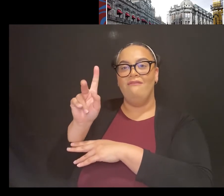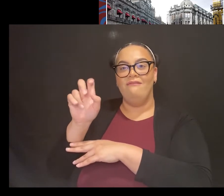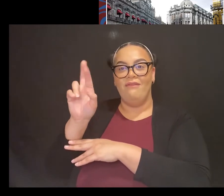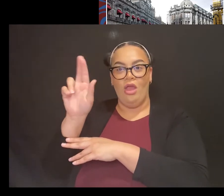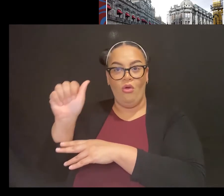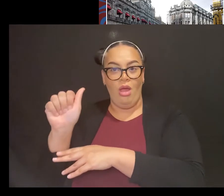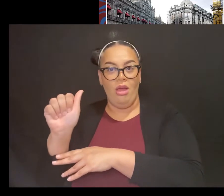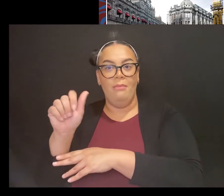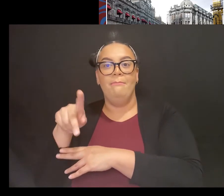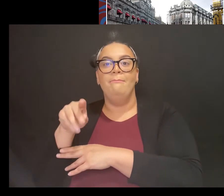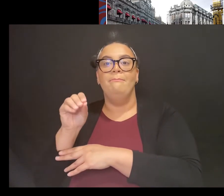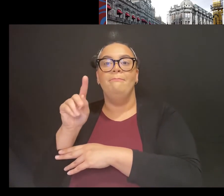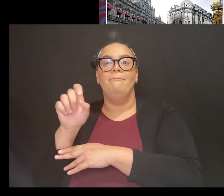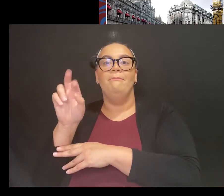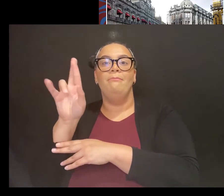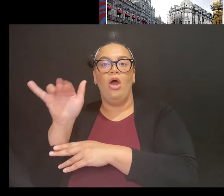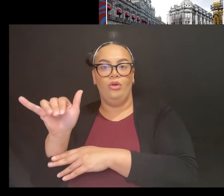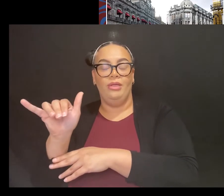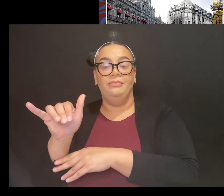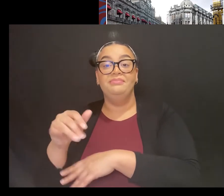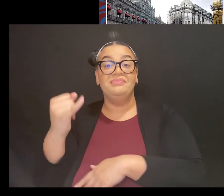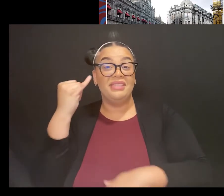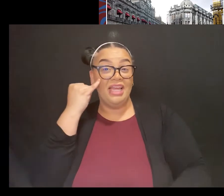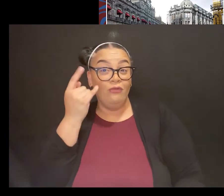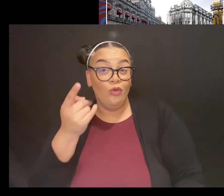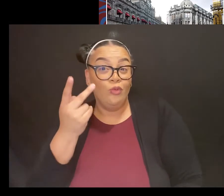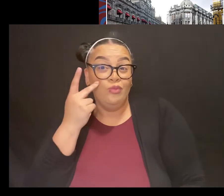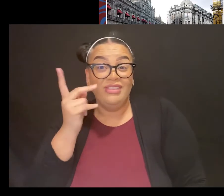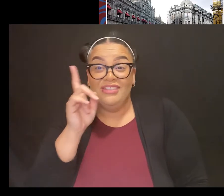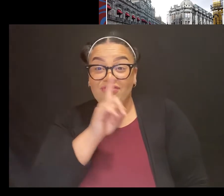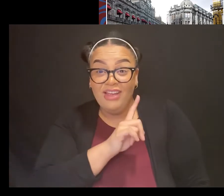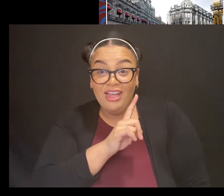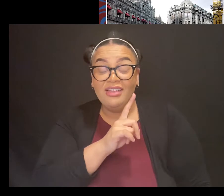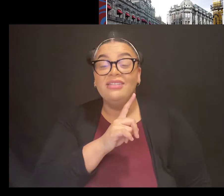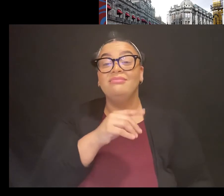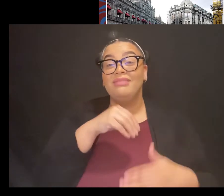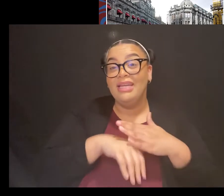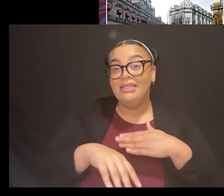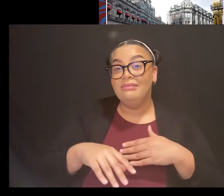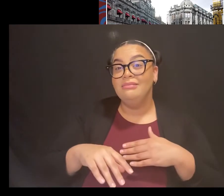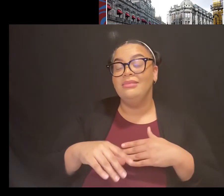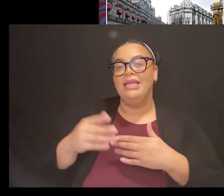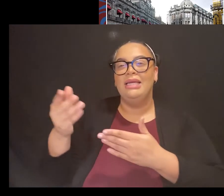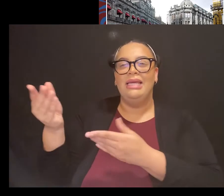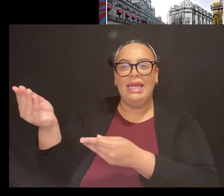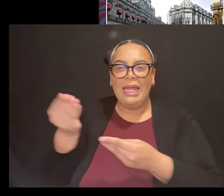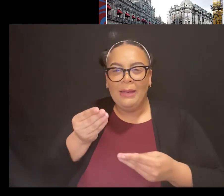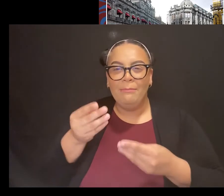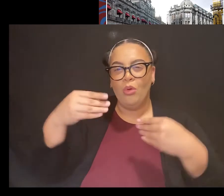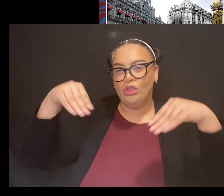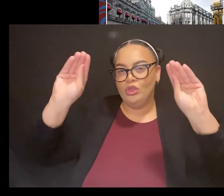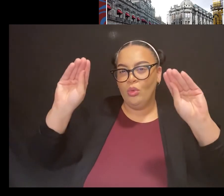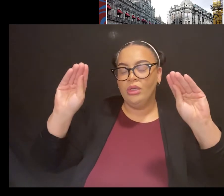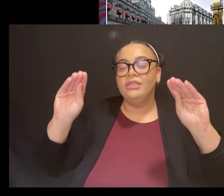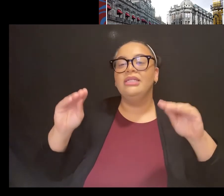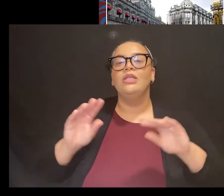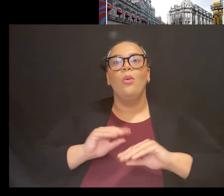in a lot of the import stores, it's brightly colored, and it's really gorgeous stuff.